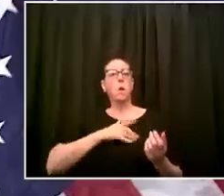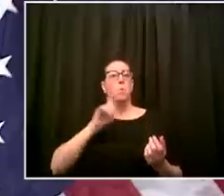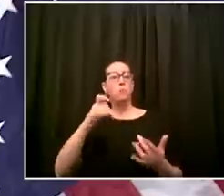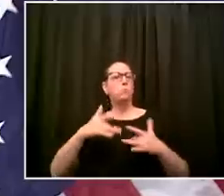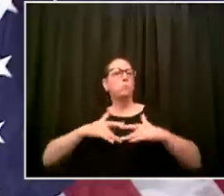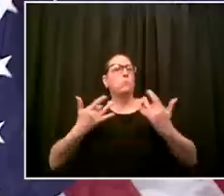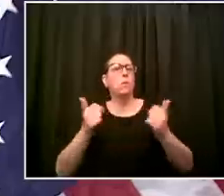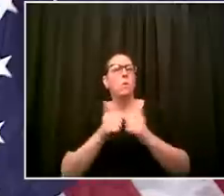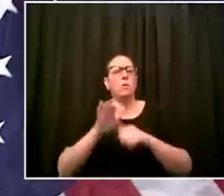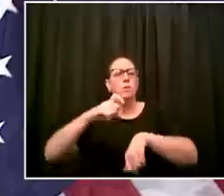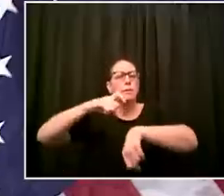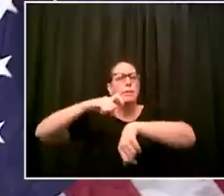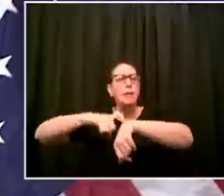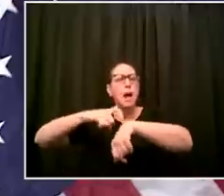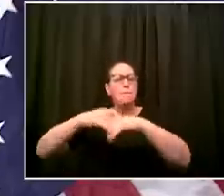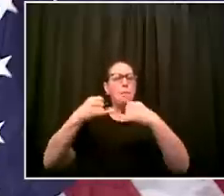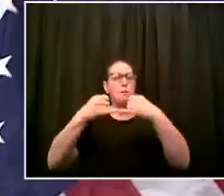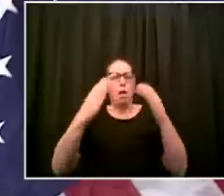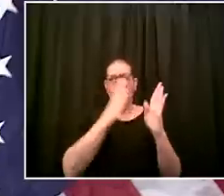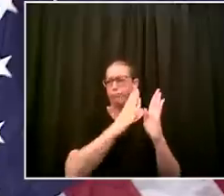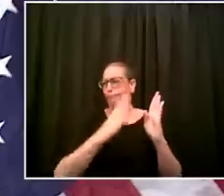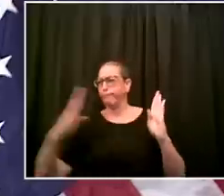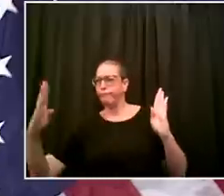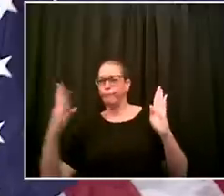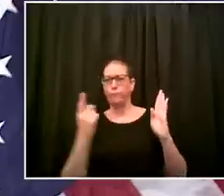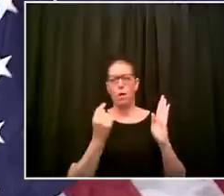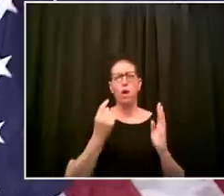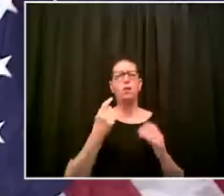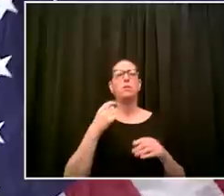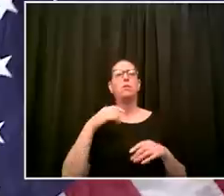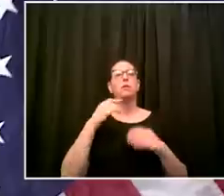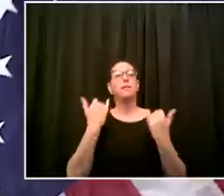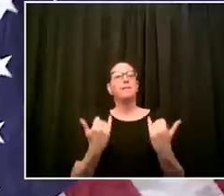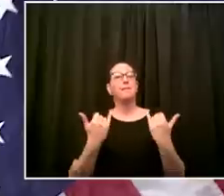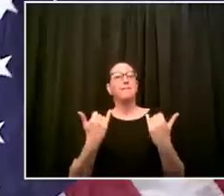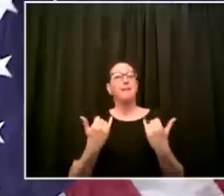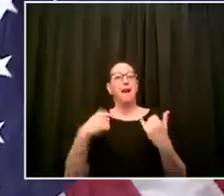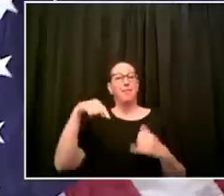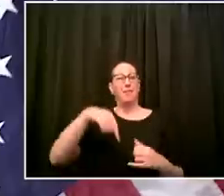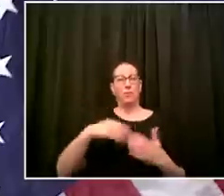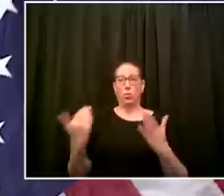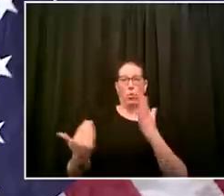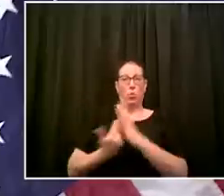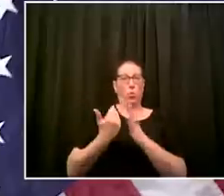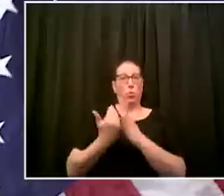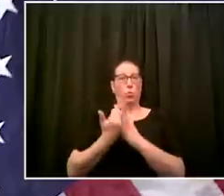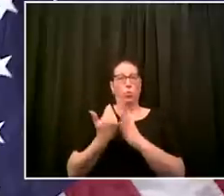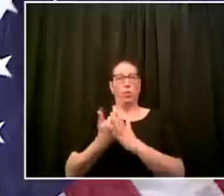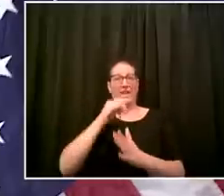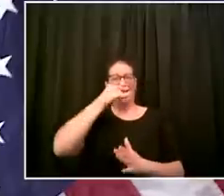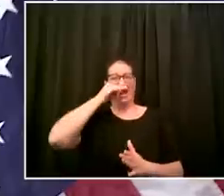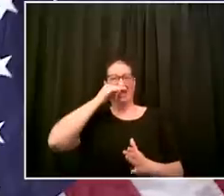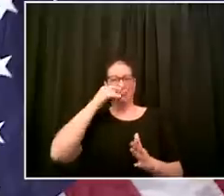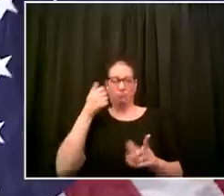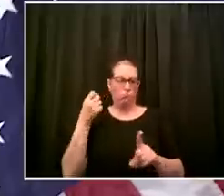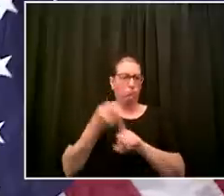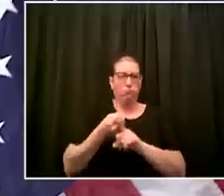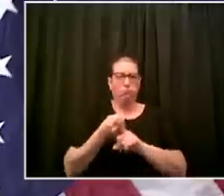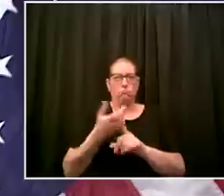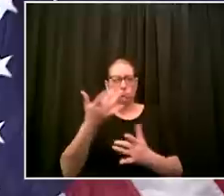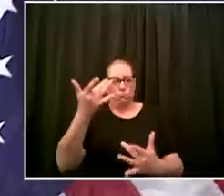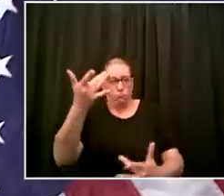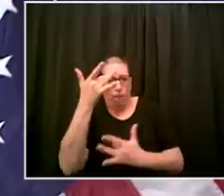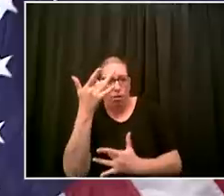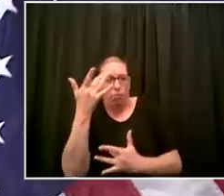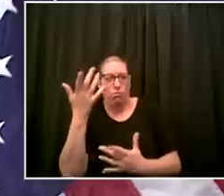yes of course um we need to know a lot more about this syndrome and what it means as we